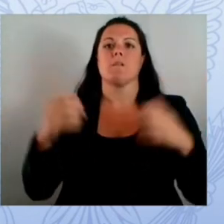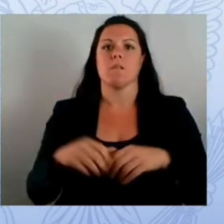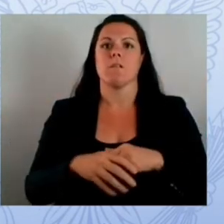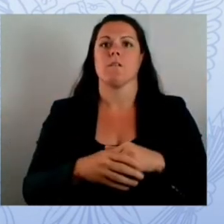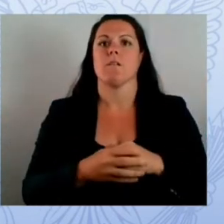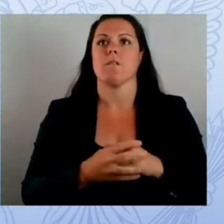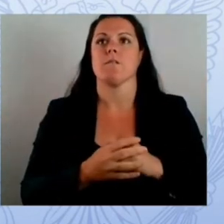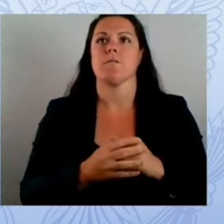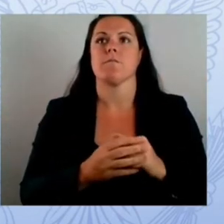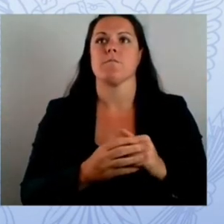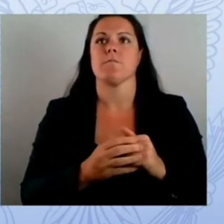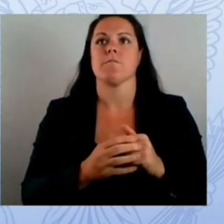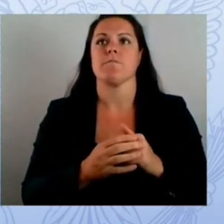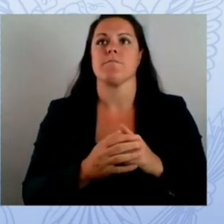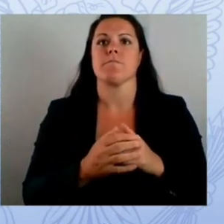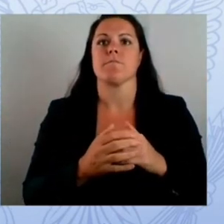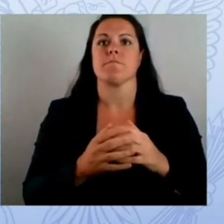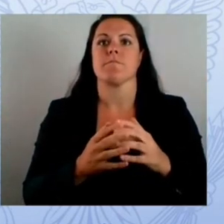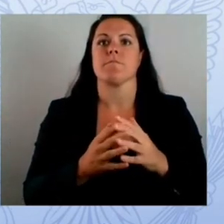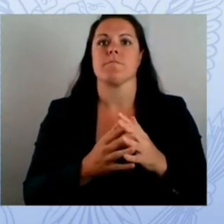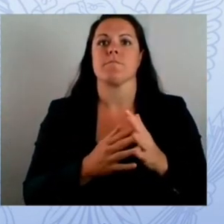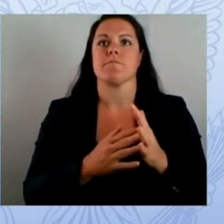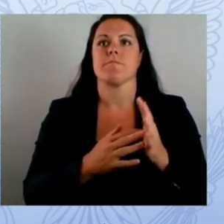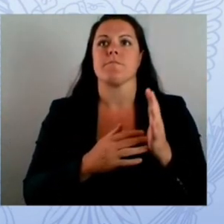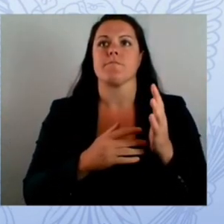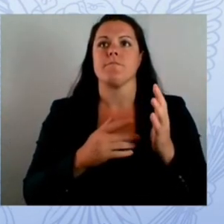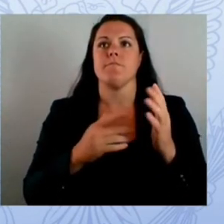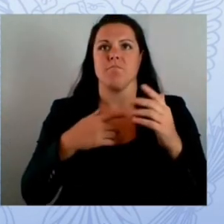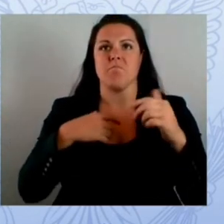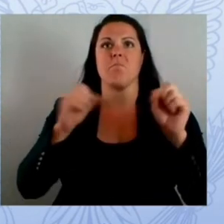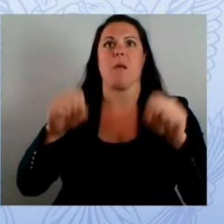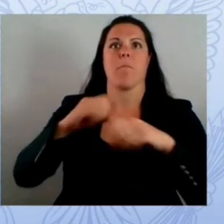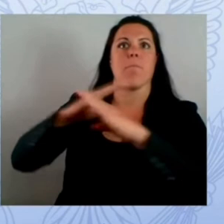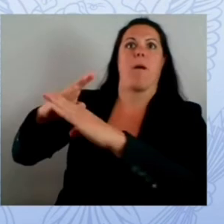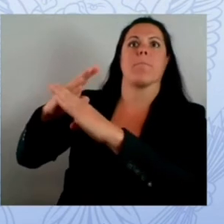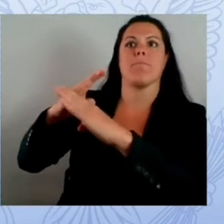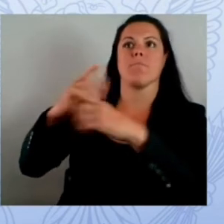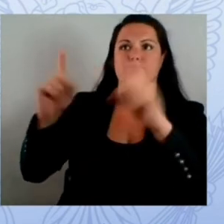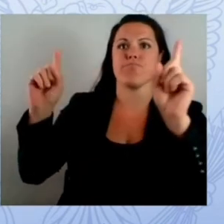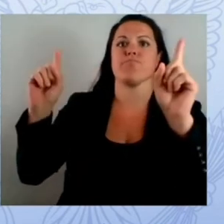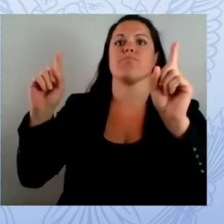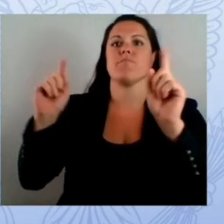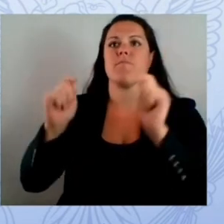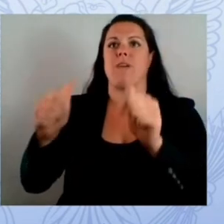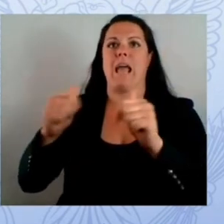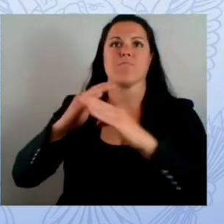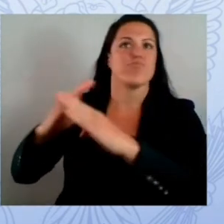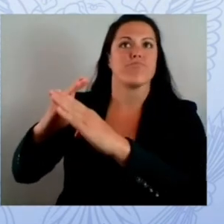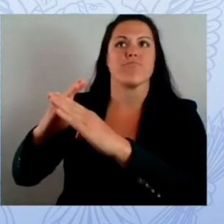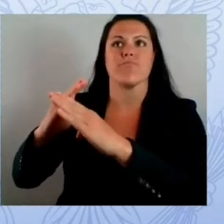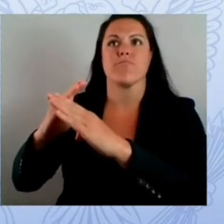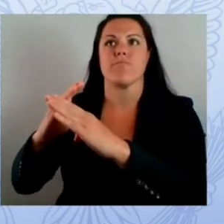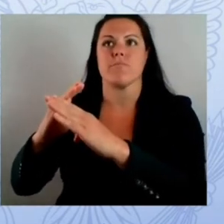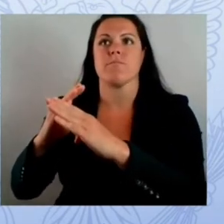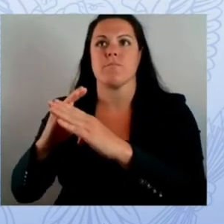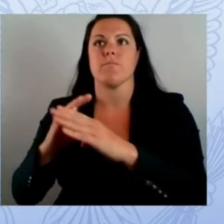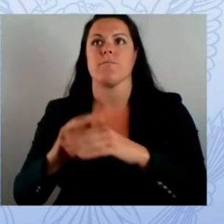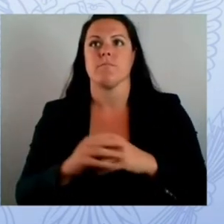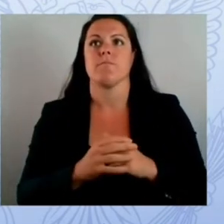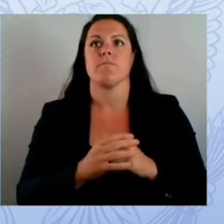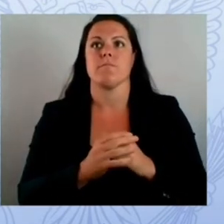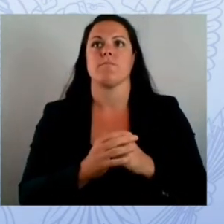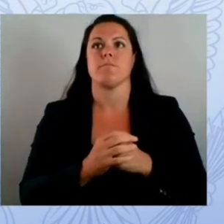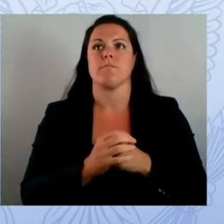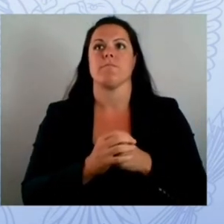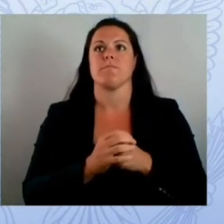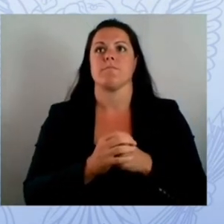of our swift action it was the unparalleled bringing down the governmental silos that often exist by having